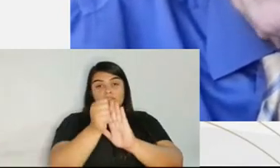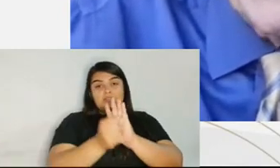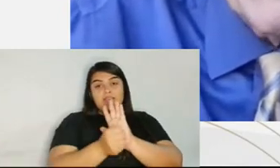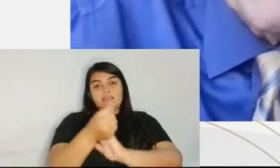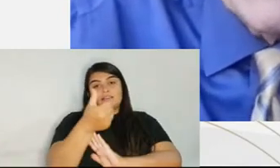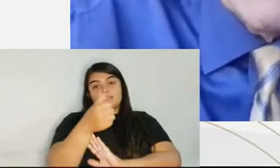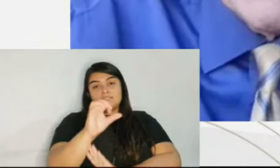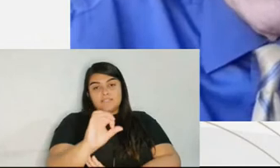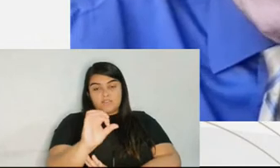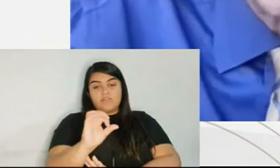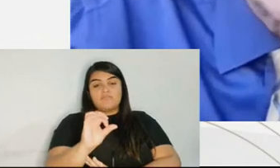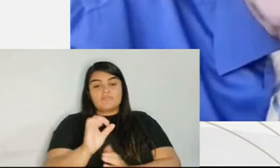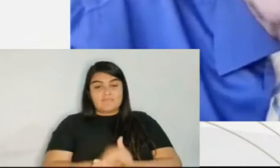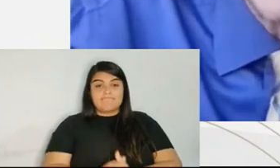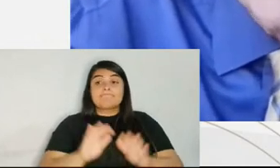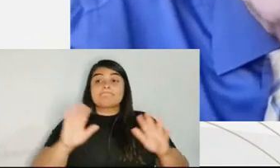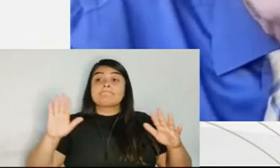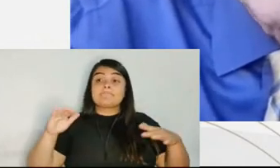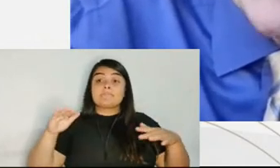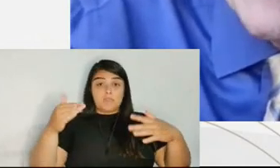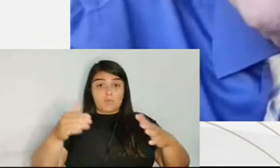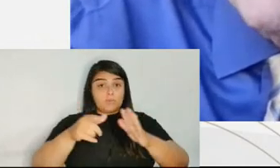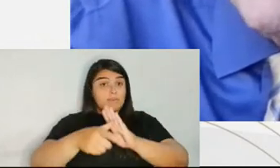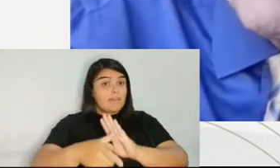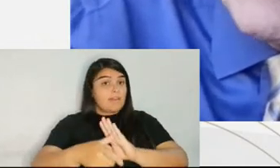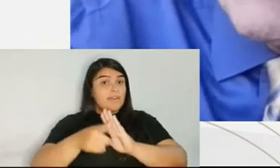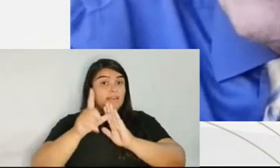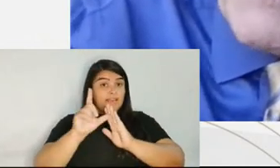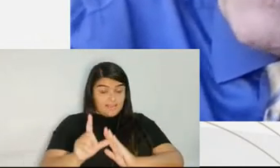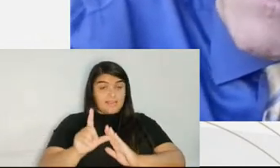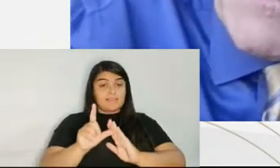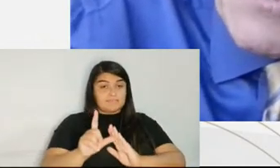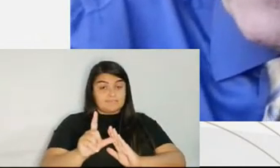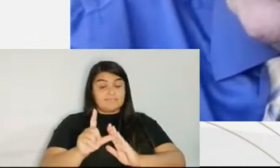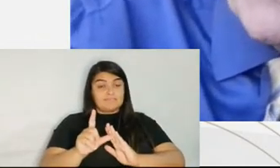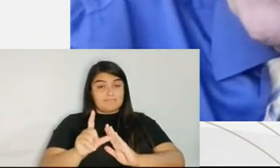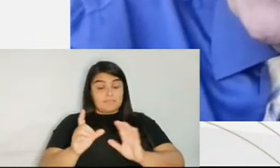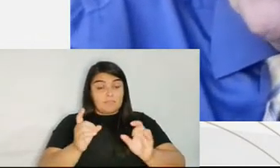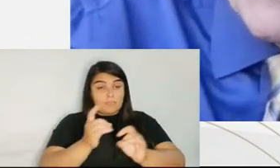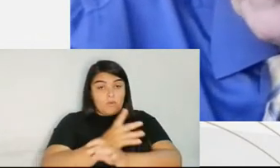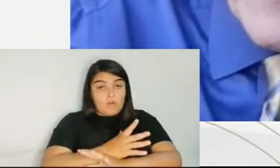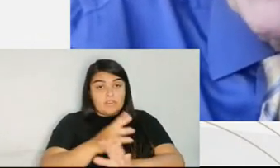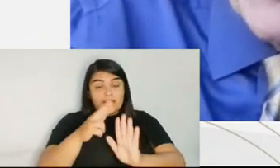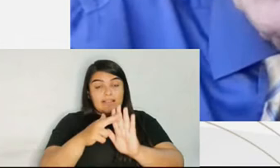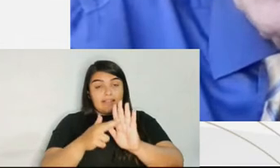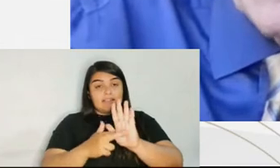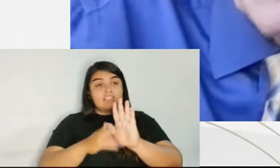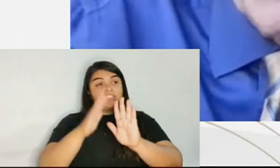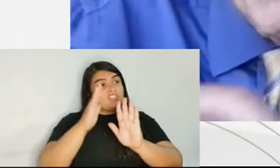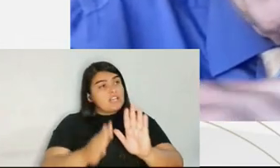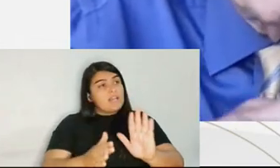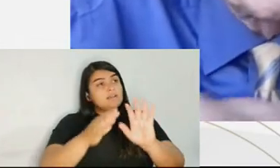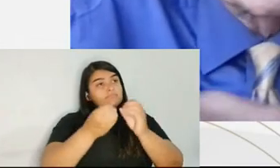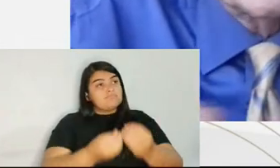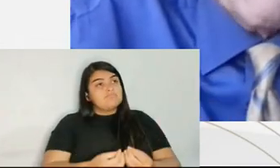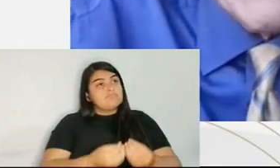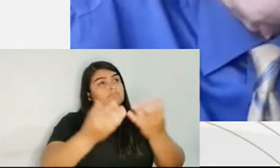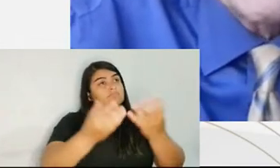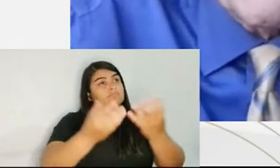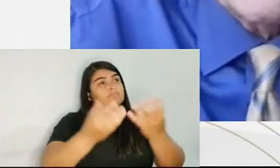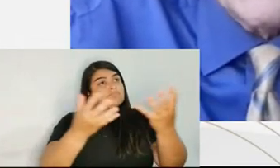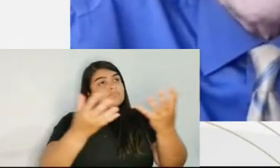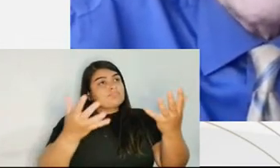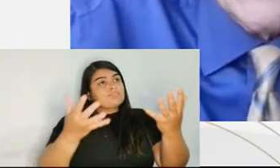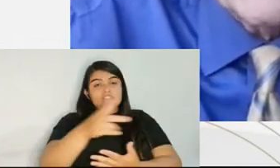so broadly, and that was judges had to get in on the system. Because without judges, all of those